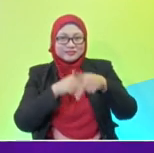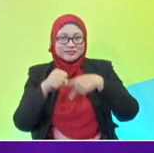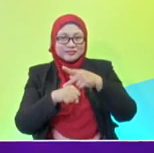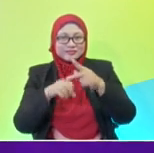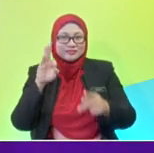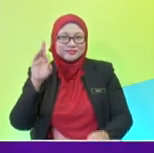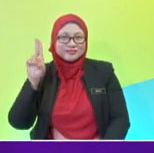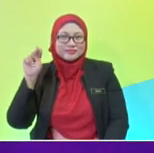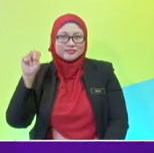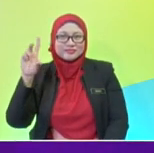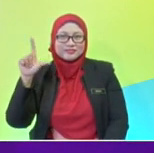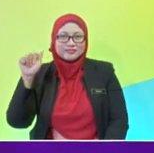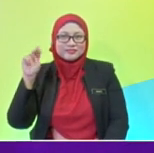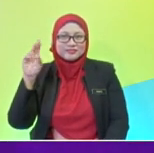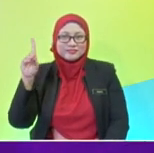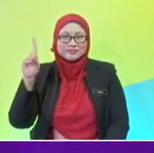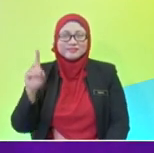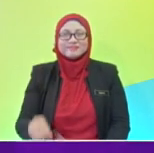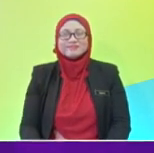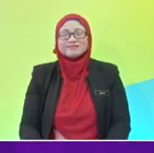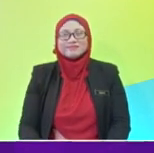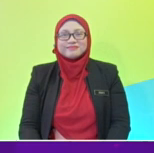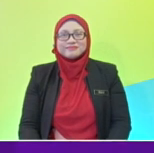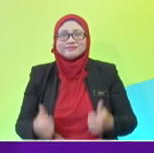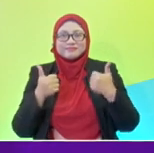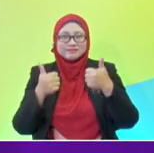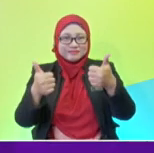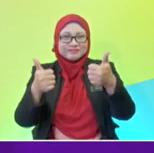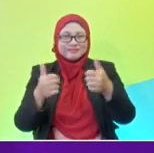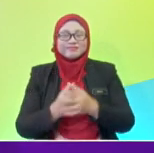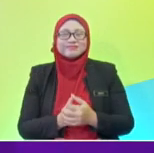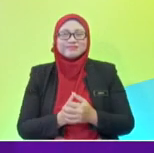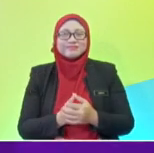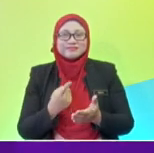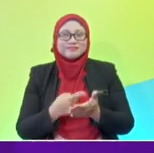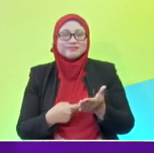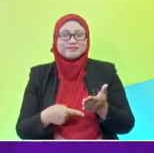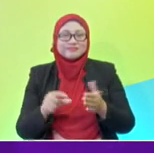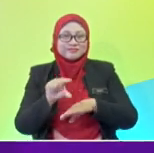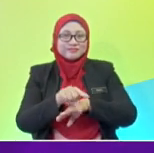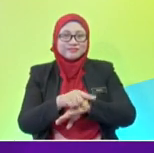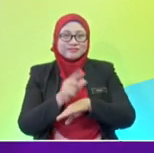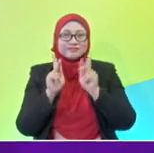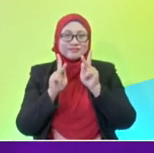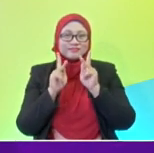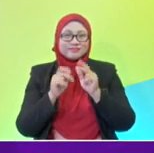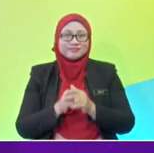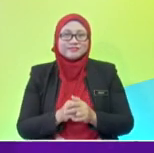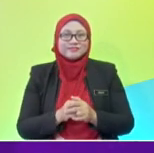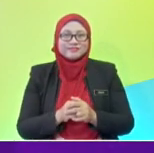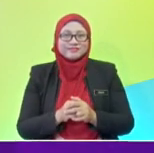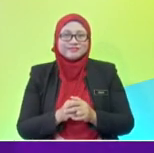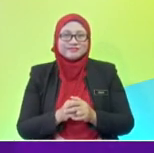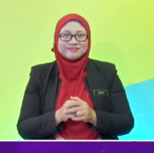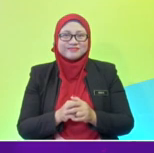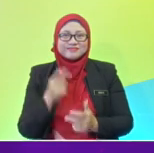Fun Land. All right. Okay. What's the adjective used? What was it? Funniest? Funniest.